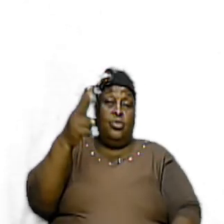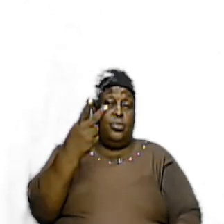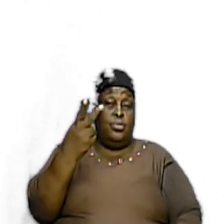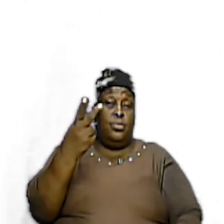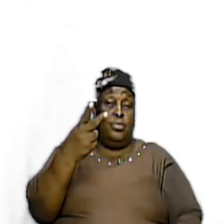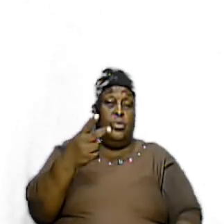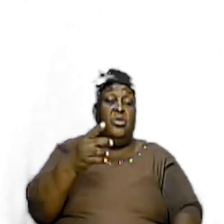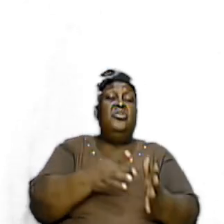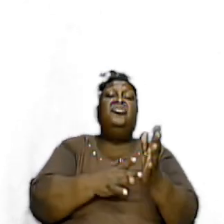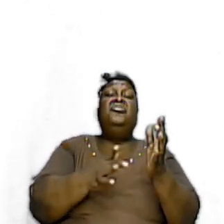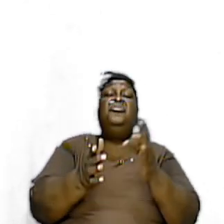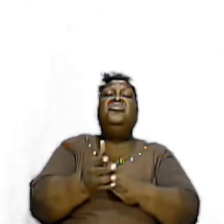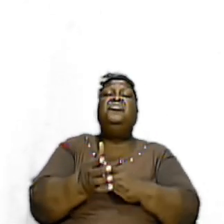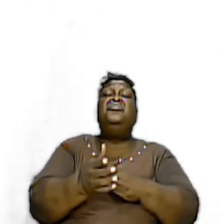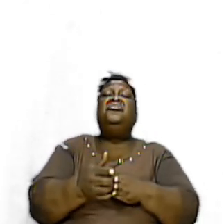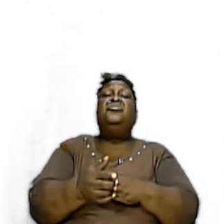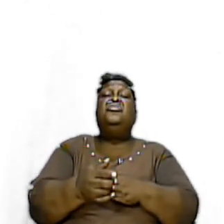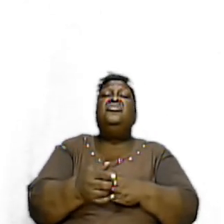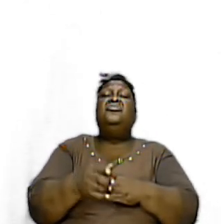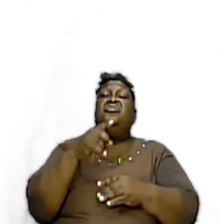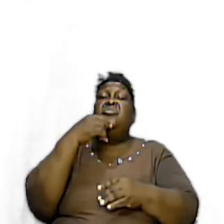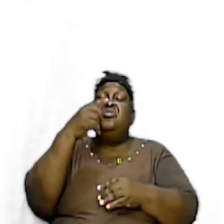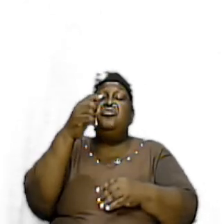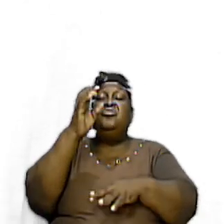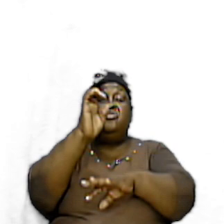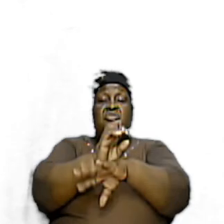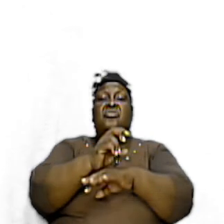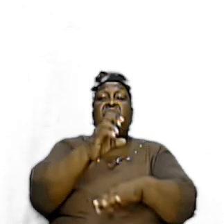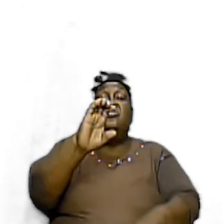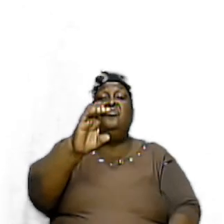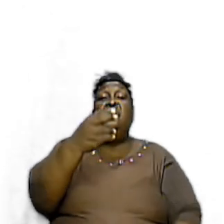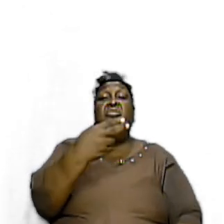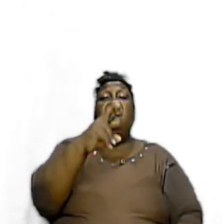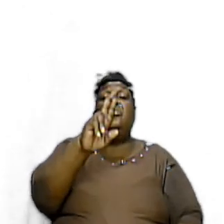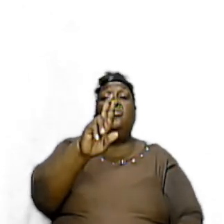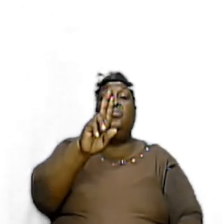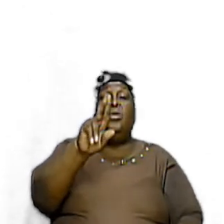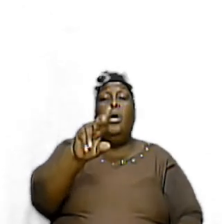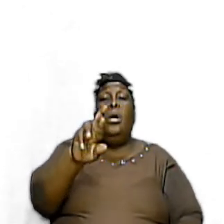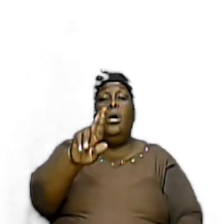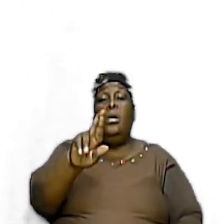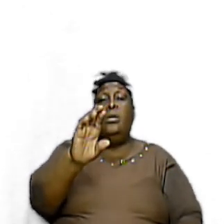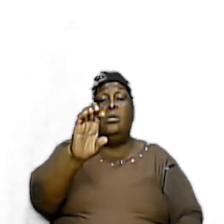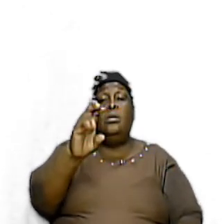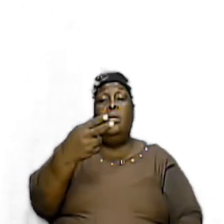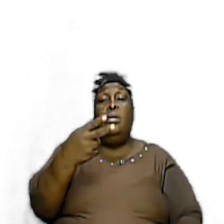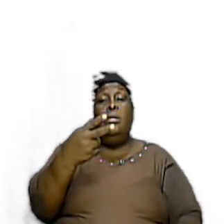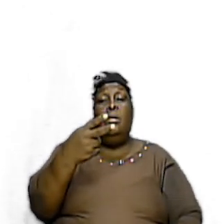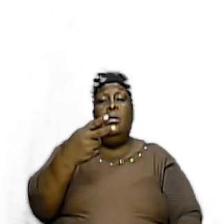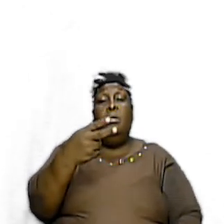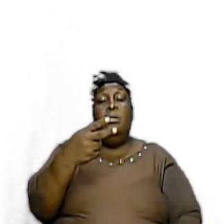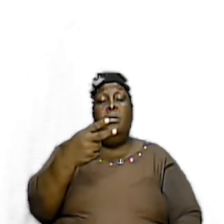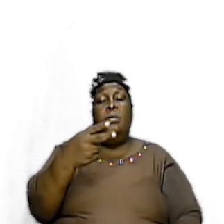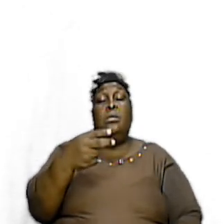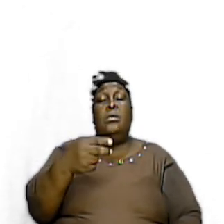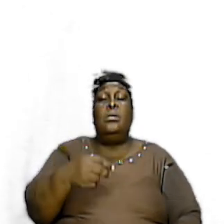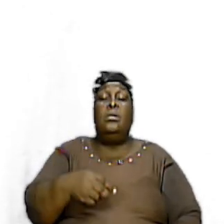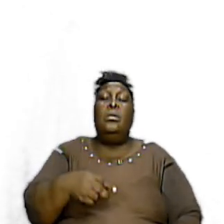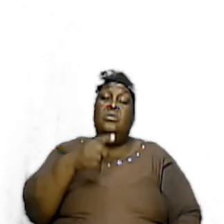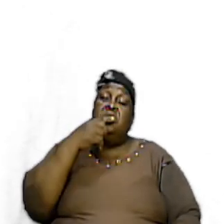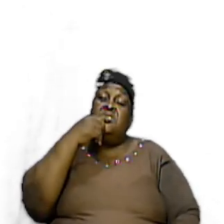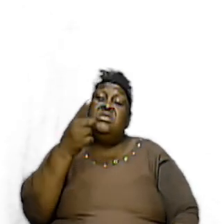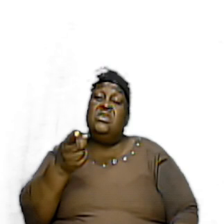To Church C H U R C H Individual Church Singular Two Times He Made